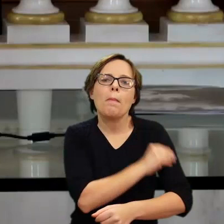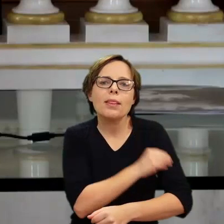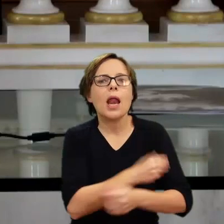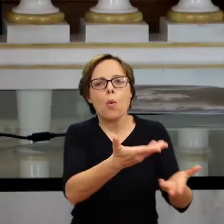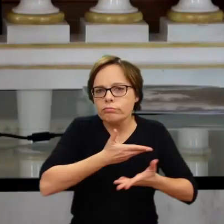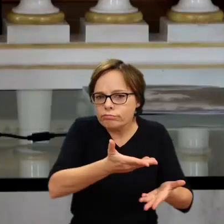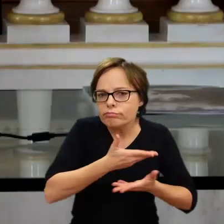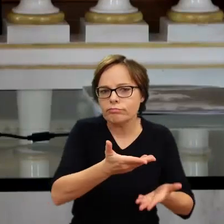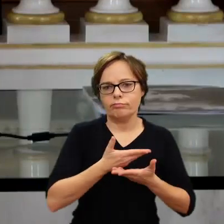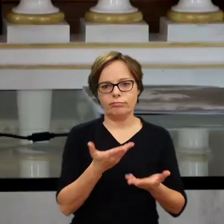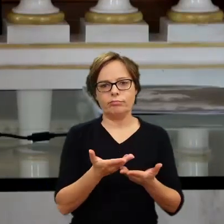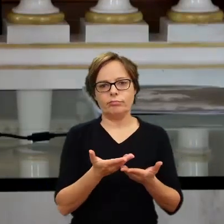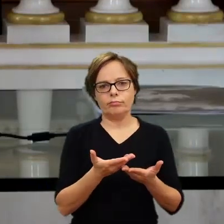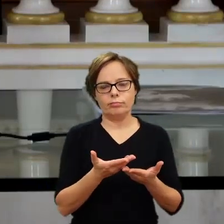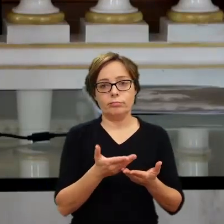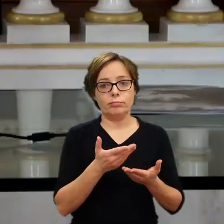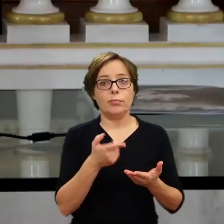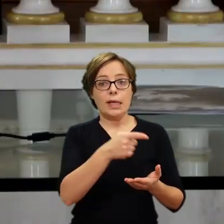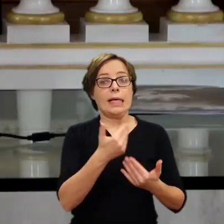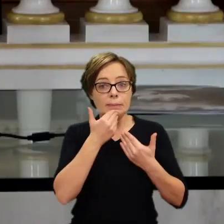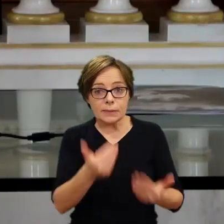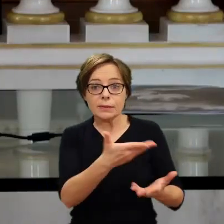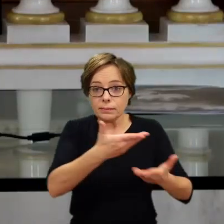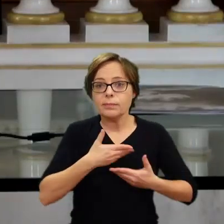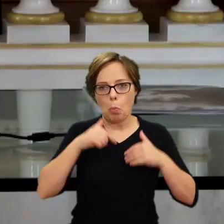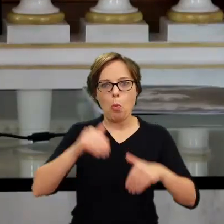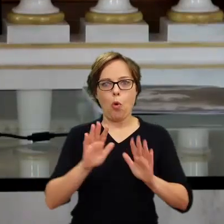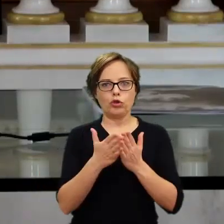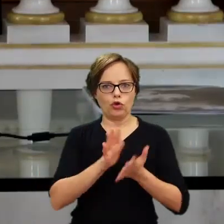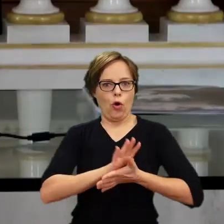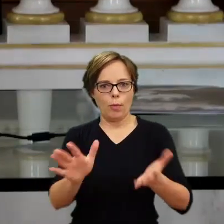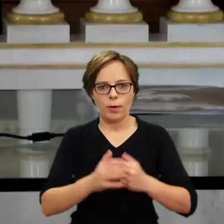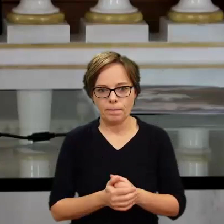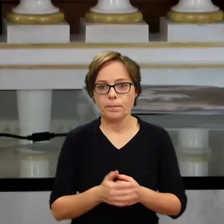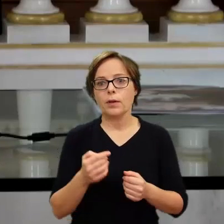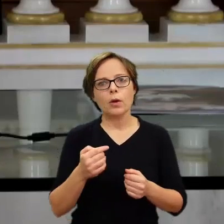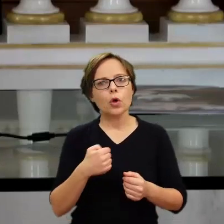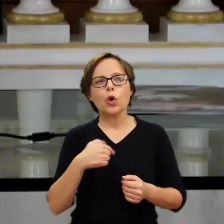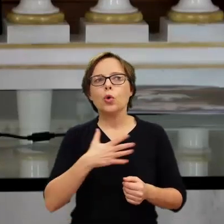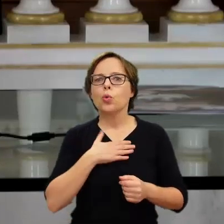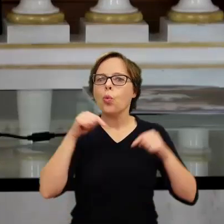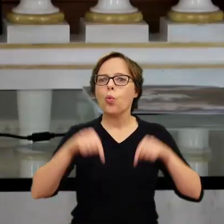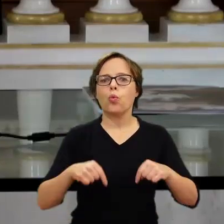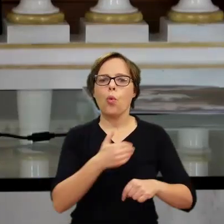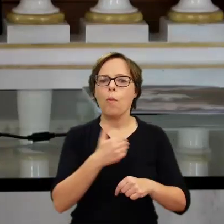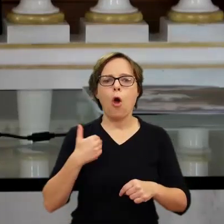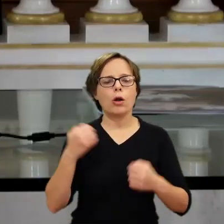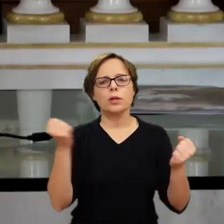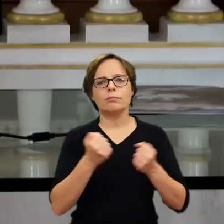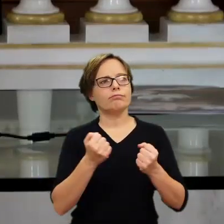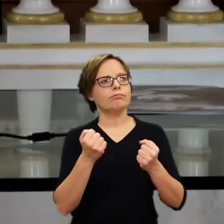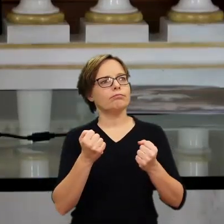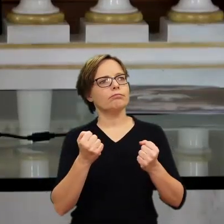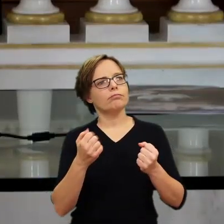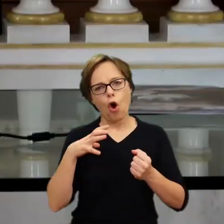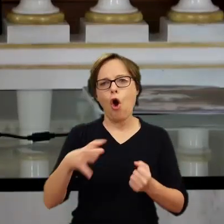unpublished that I then publish in both of these books. So, that kind of open-door hospitality is